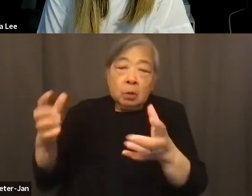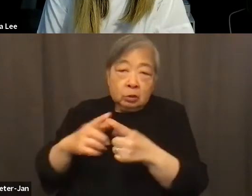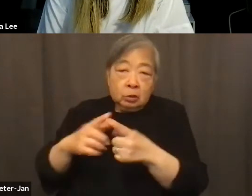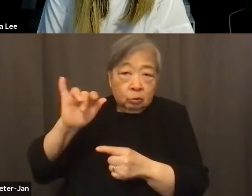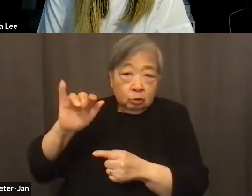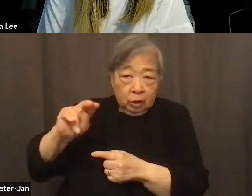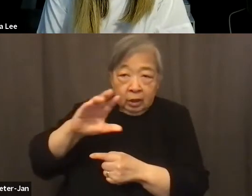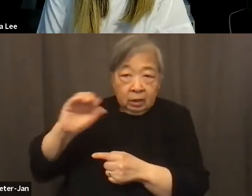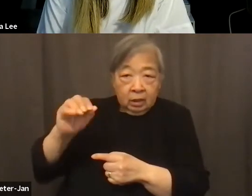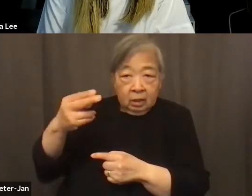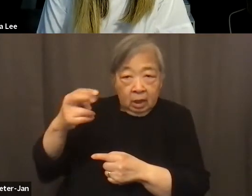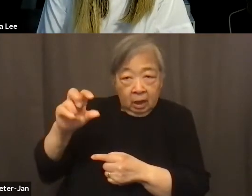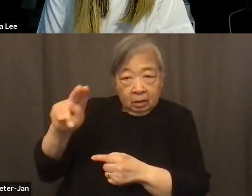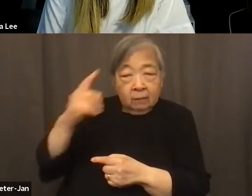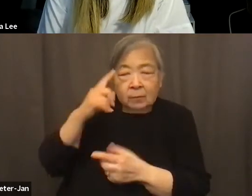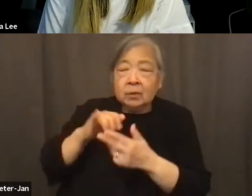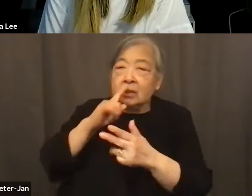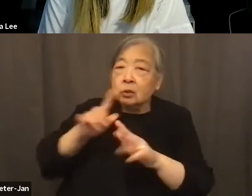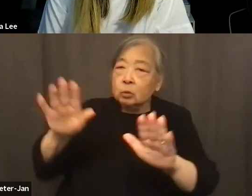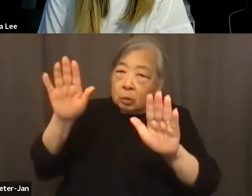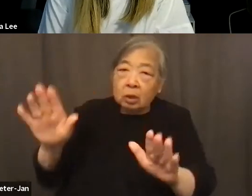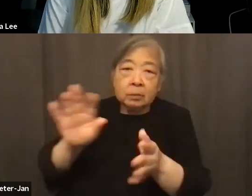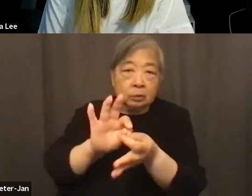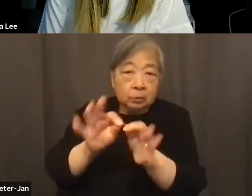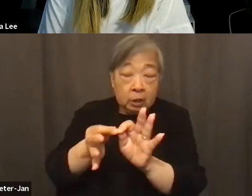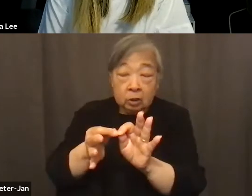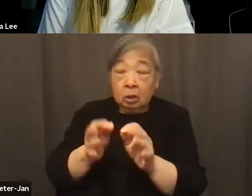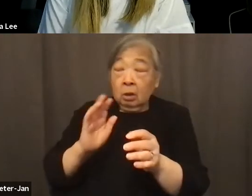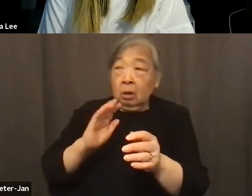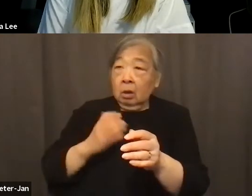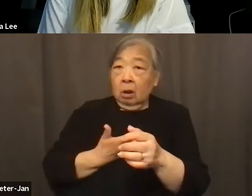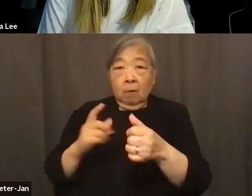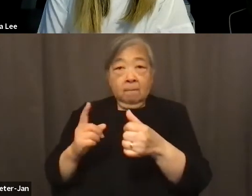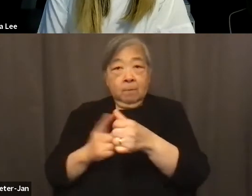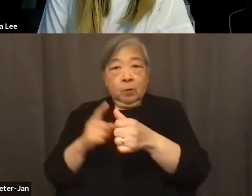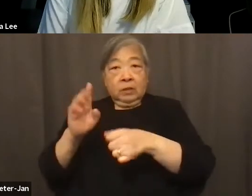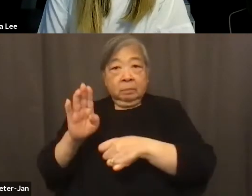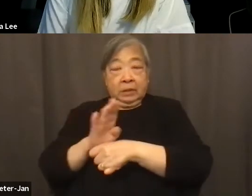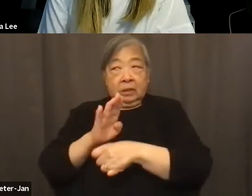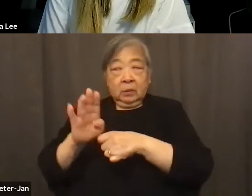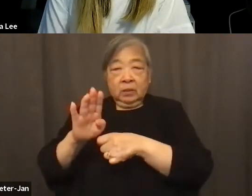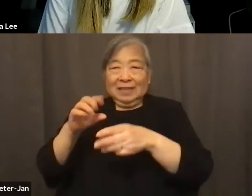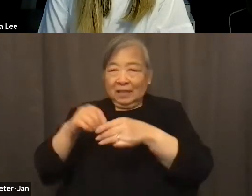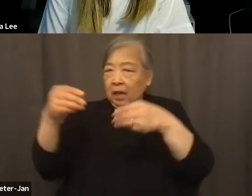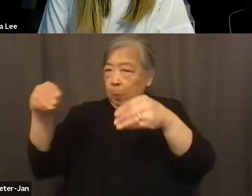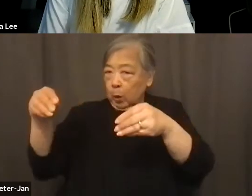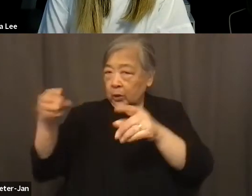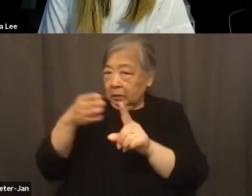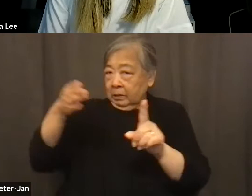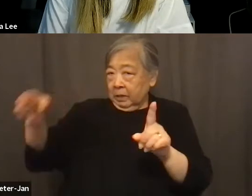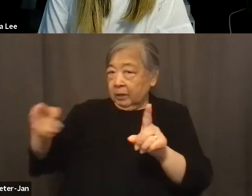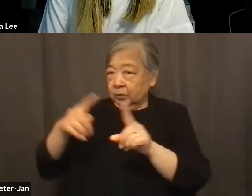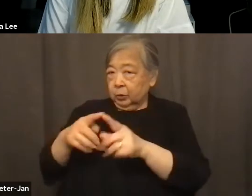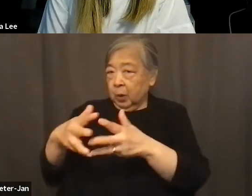Helen for this incredible interpretation. Our first business was inside of a market next to America's